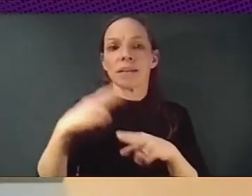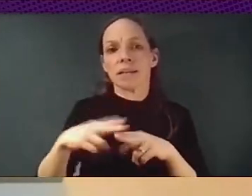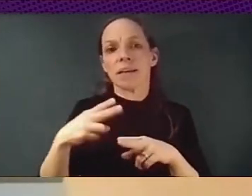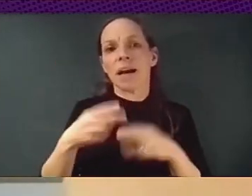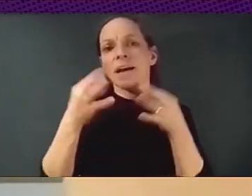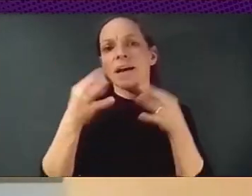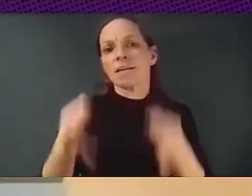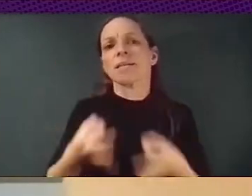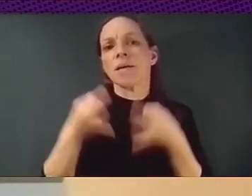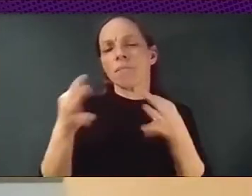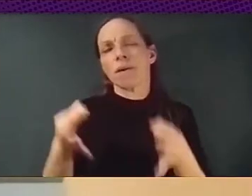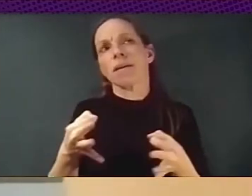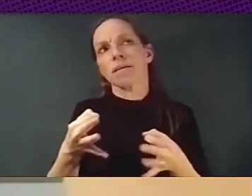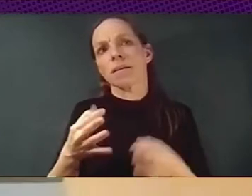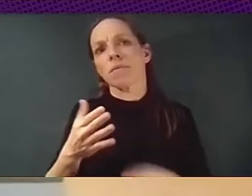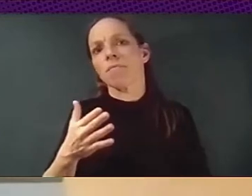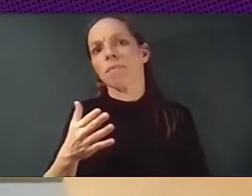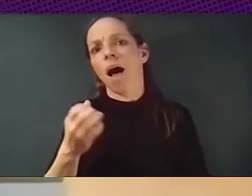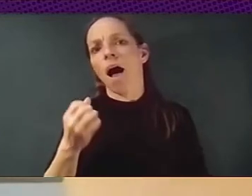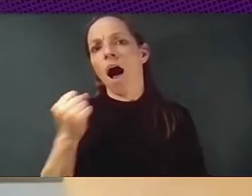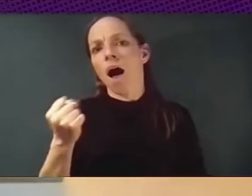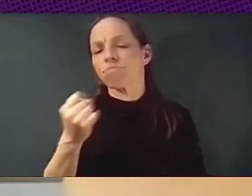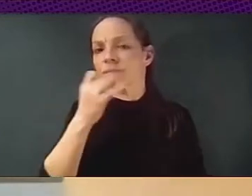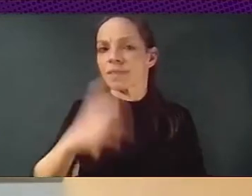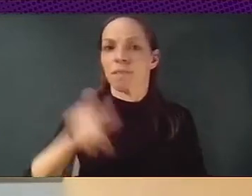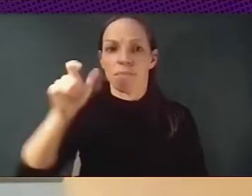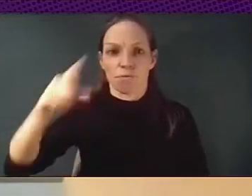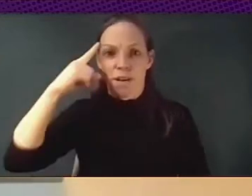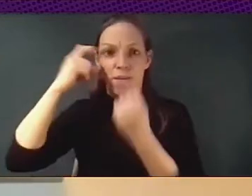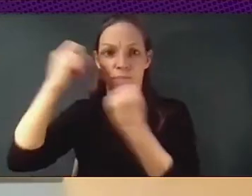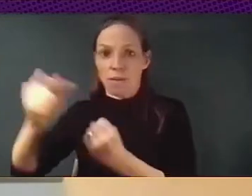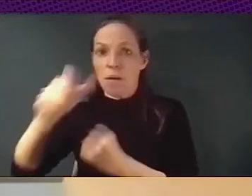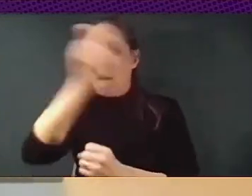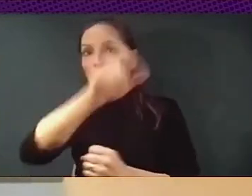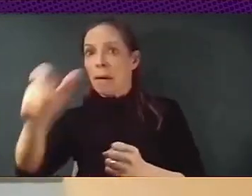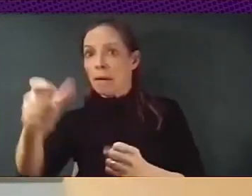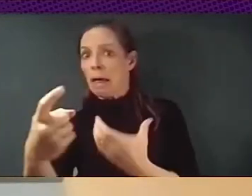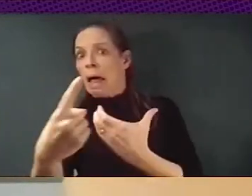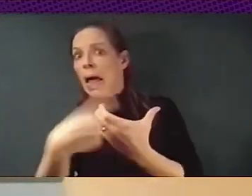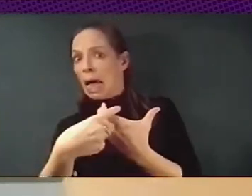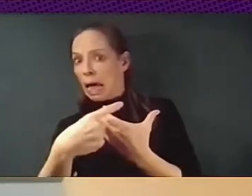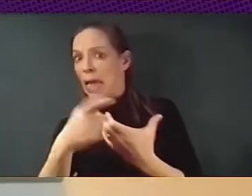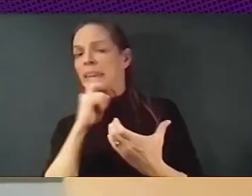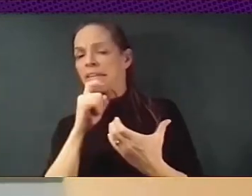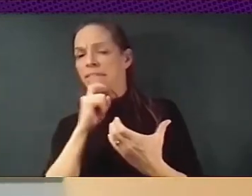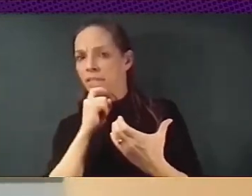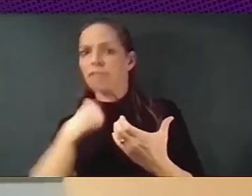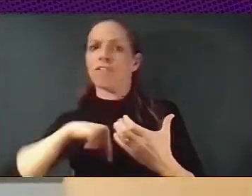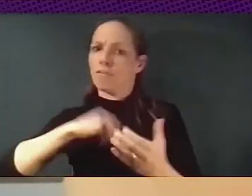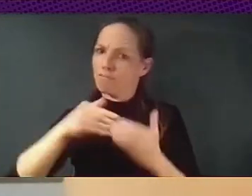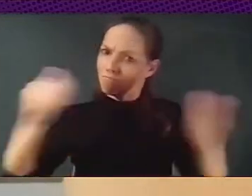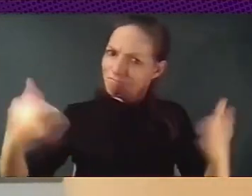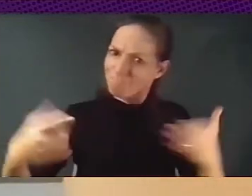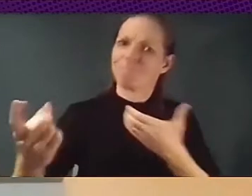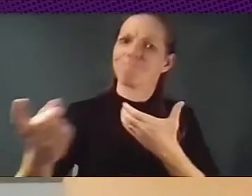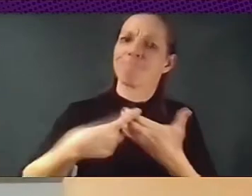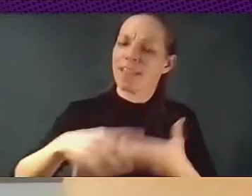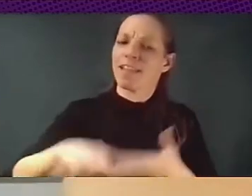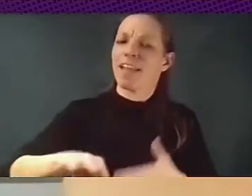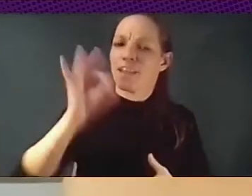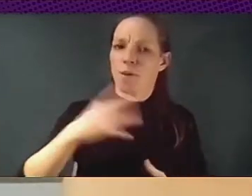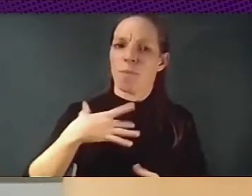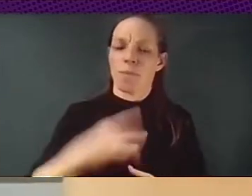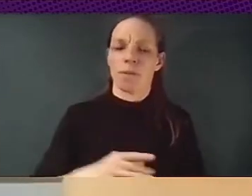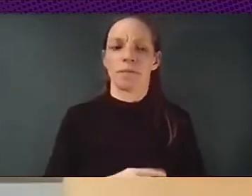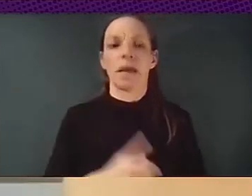in the decision making process. Then, having said that, we also did something more. So we wanted to move, as I said, away